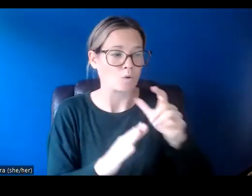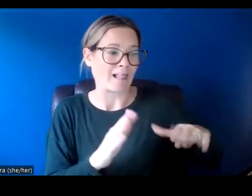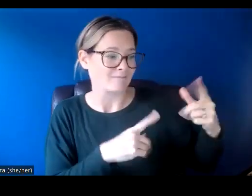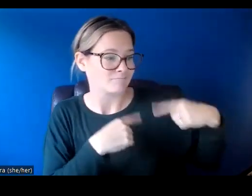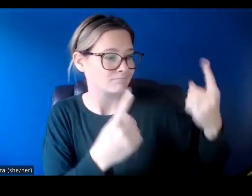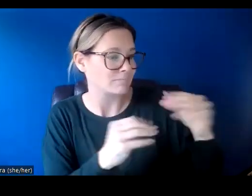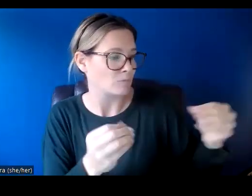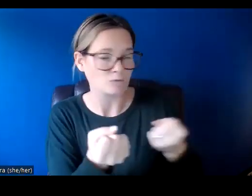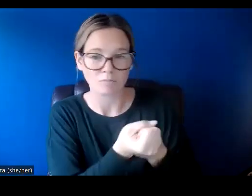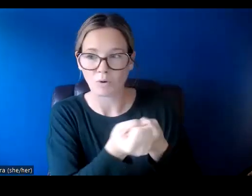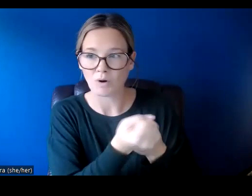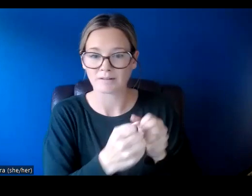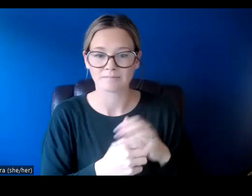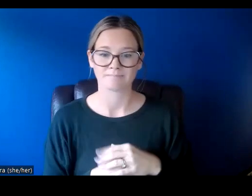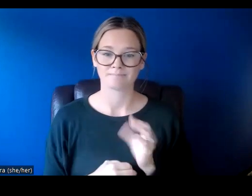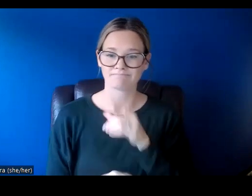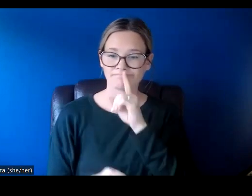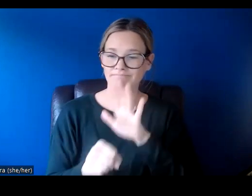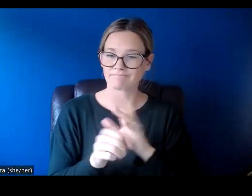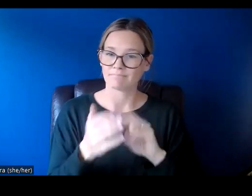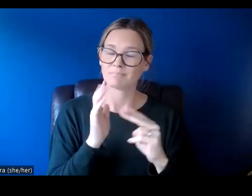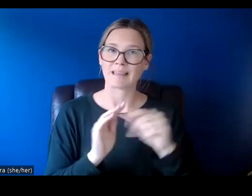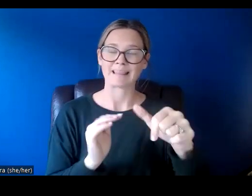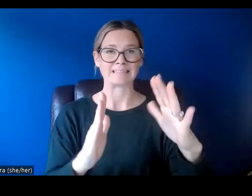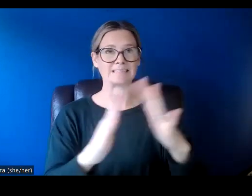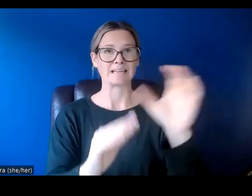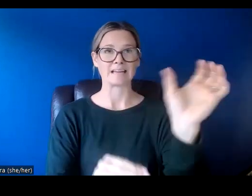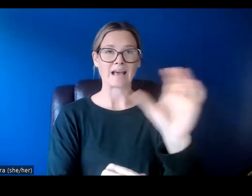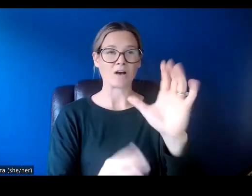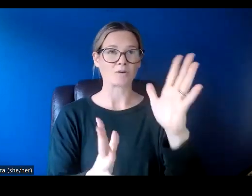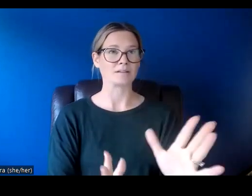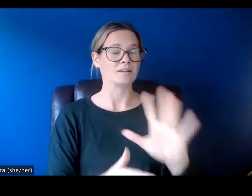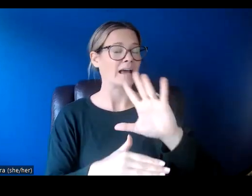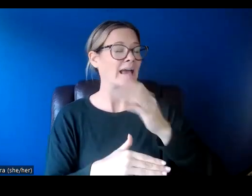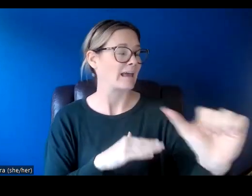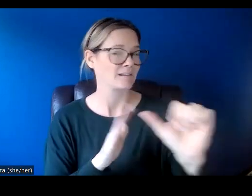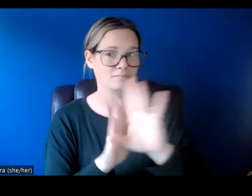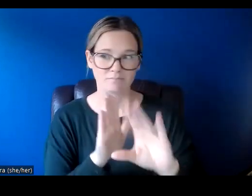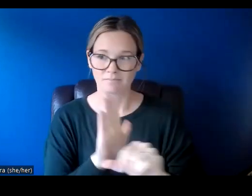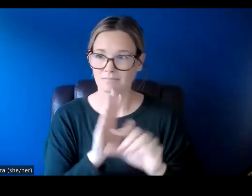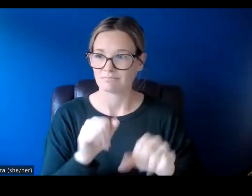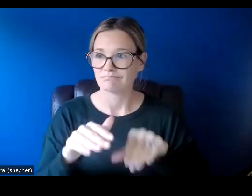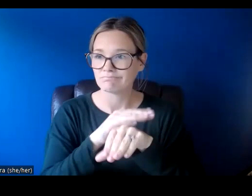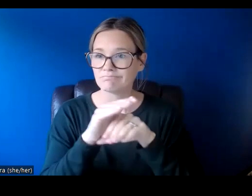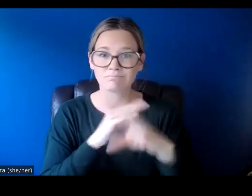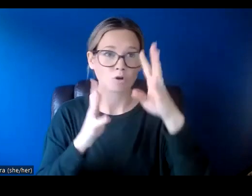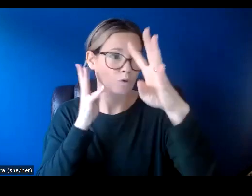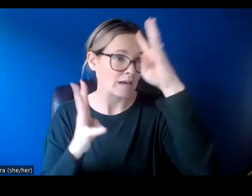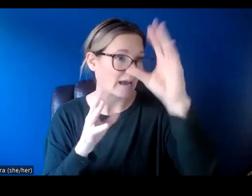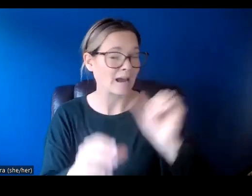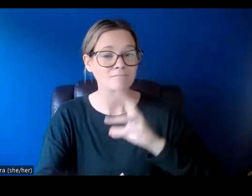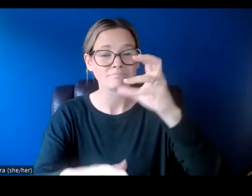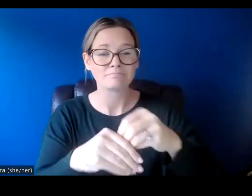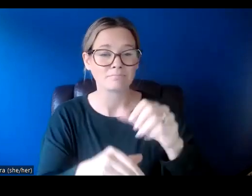Our commitment outlines a vision for a City where Calgary Calgarians of all backgrounds can access, create, and participate